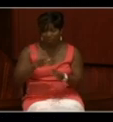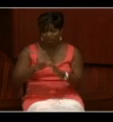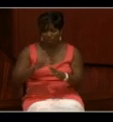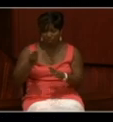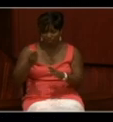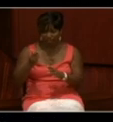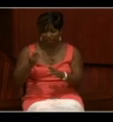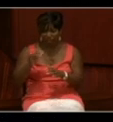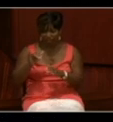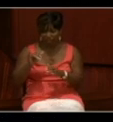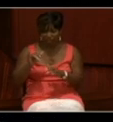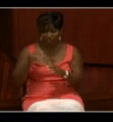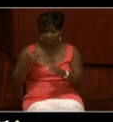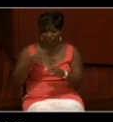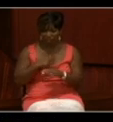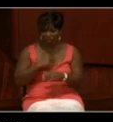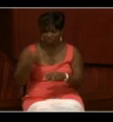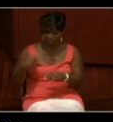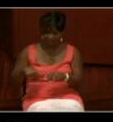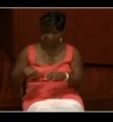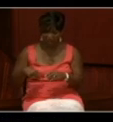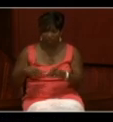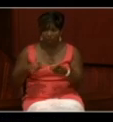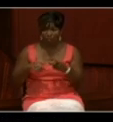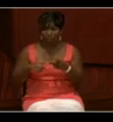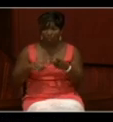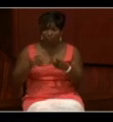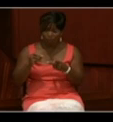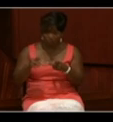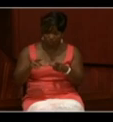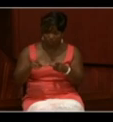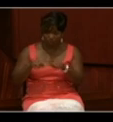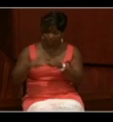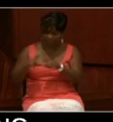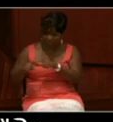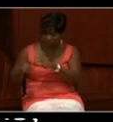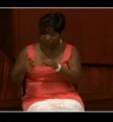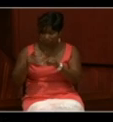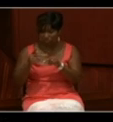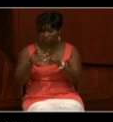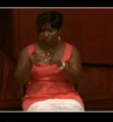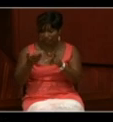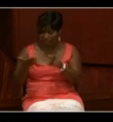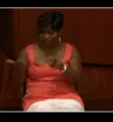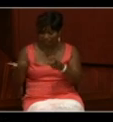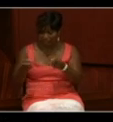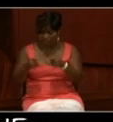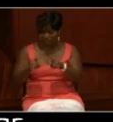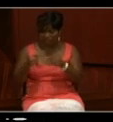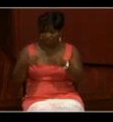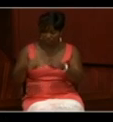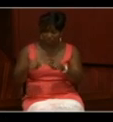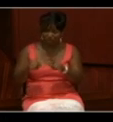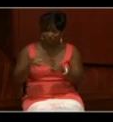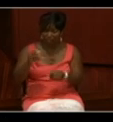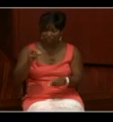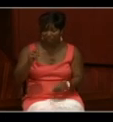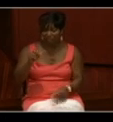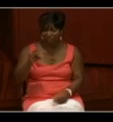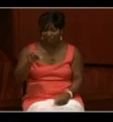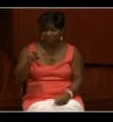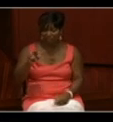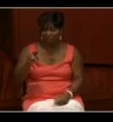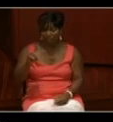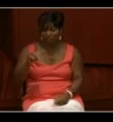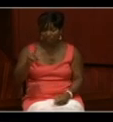the coast of Africa, or blockade squadron duty off the Confederate coast during the Civil War. All these important roles in U